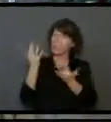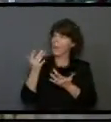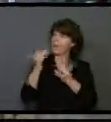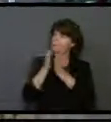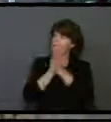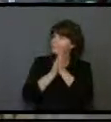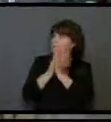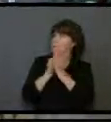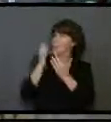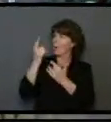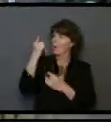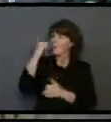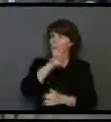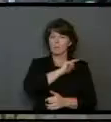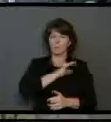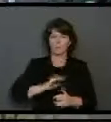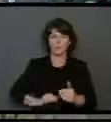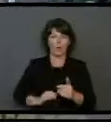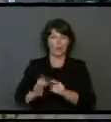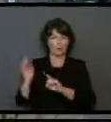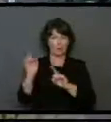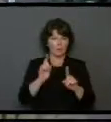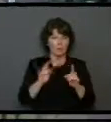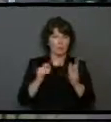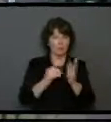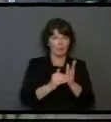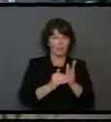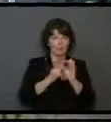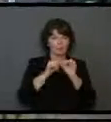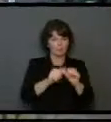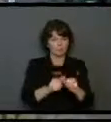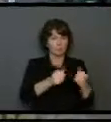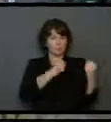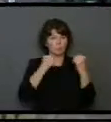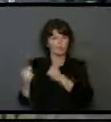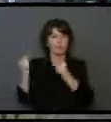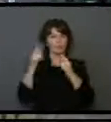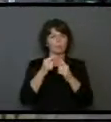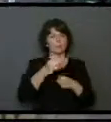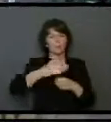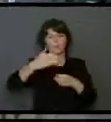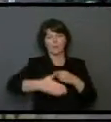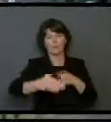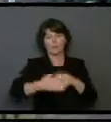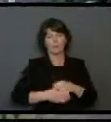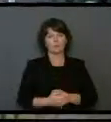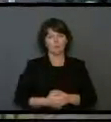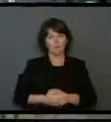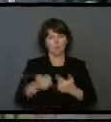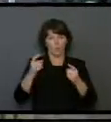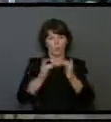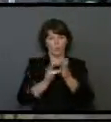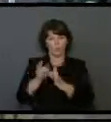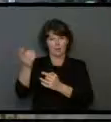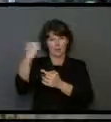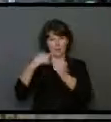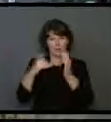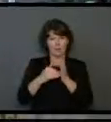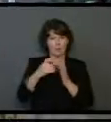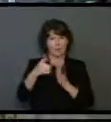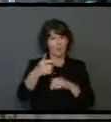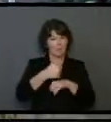Jesus Christ to be revealed. He will keep you strong to the end, so that you will be blameless on the day of our Lord Jesus Christ.